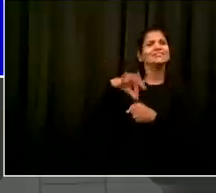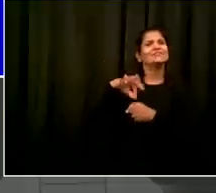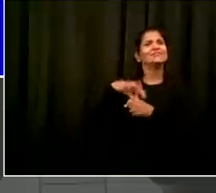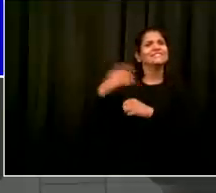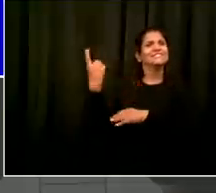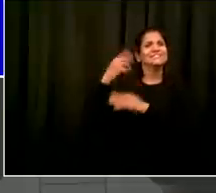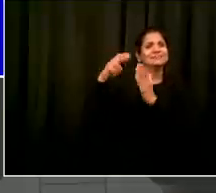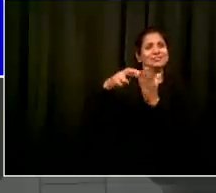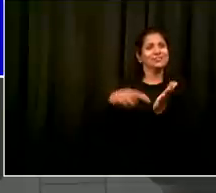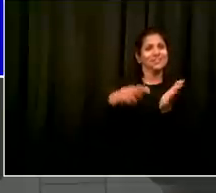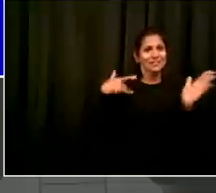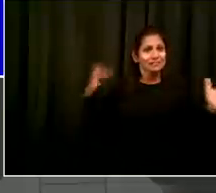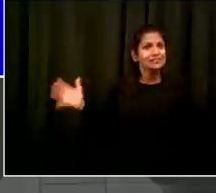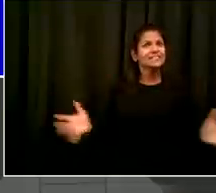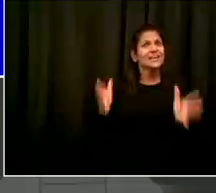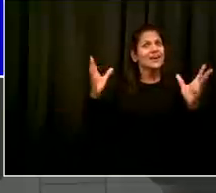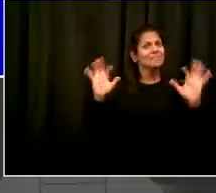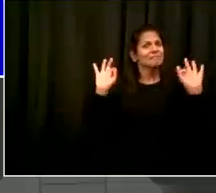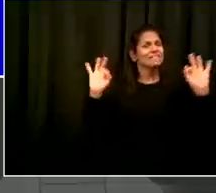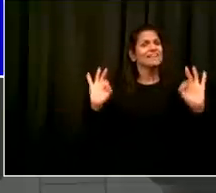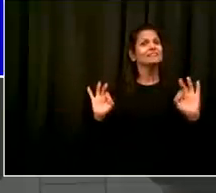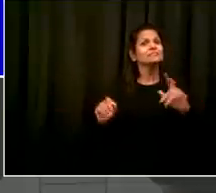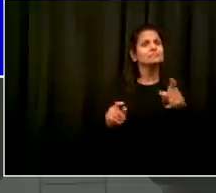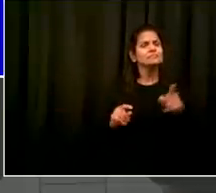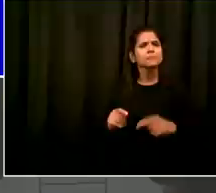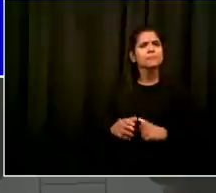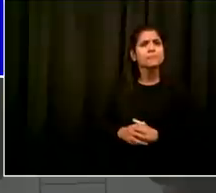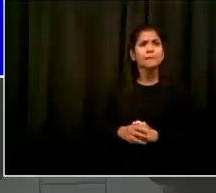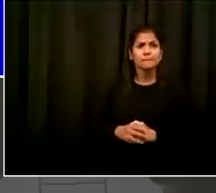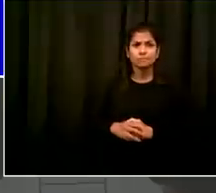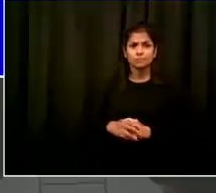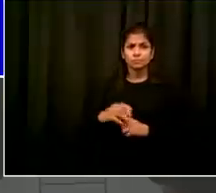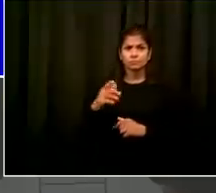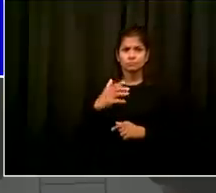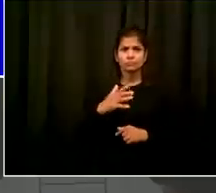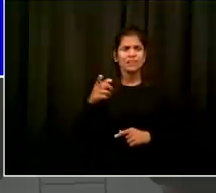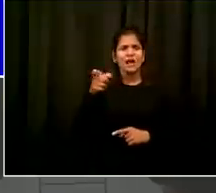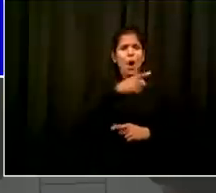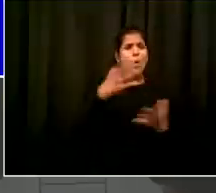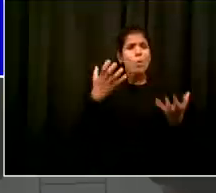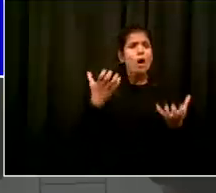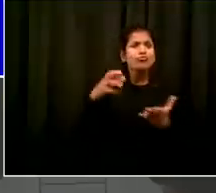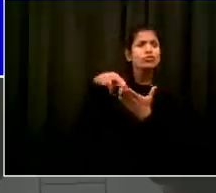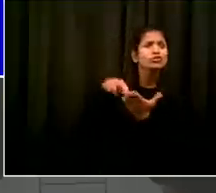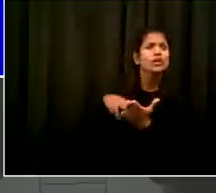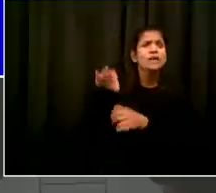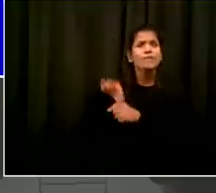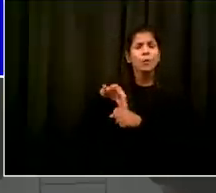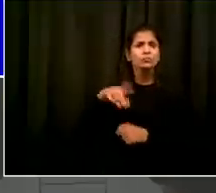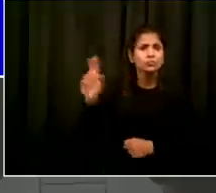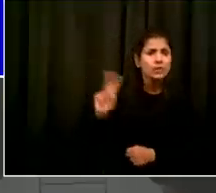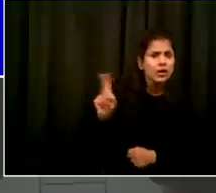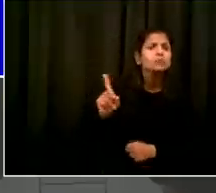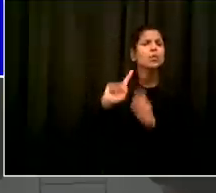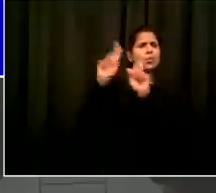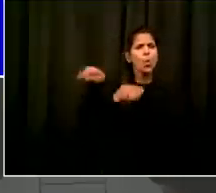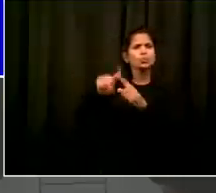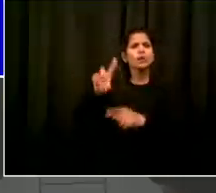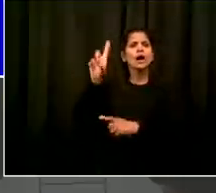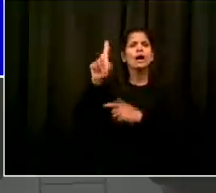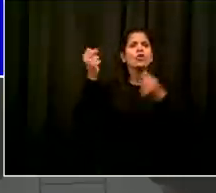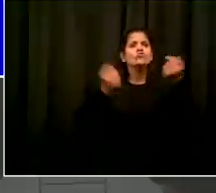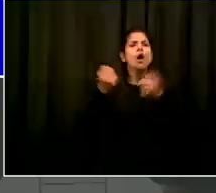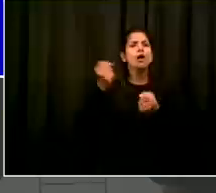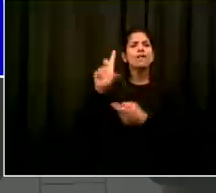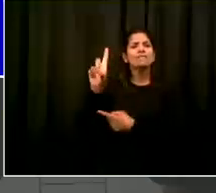Department of Motor Vehicles office can do that with you or online voting NYC that's an easy way to do it